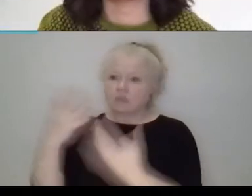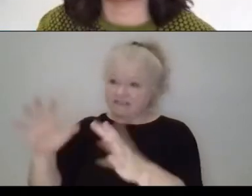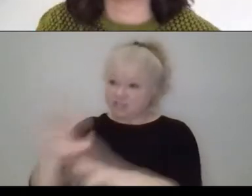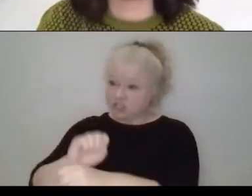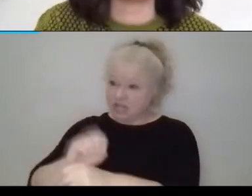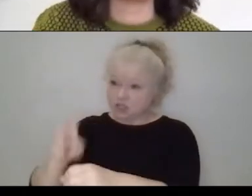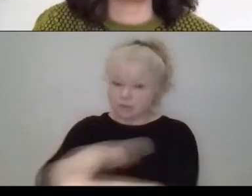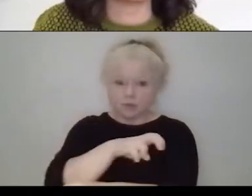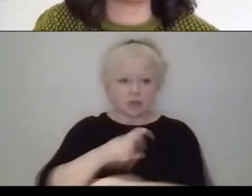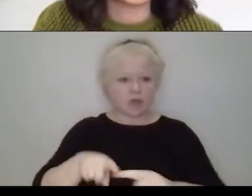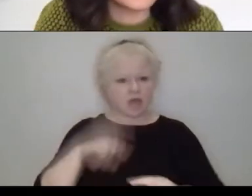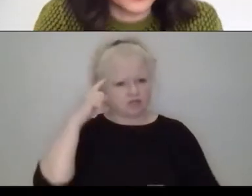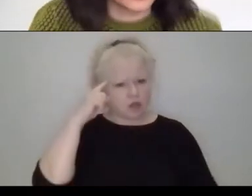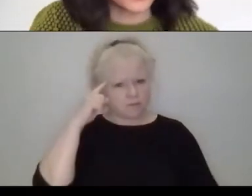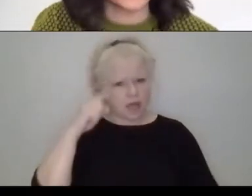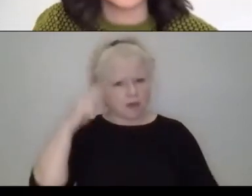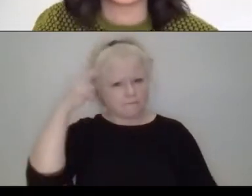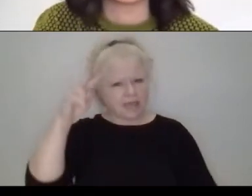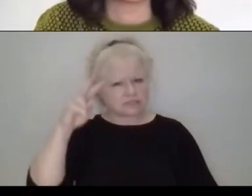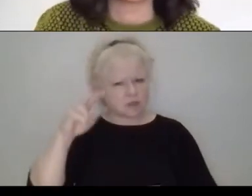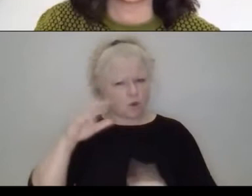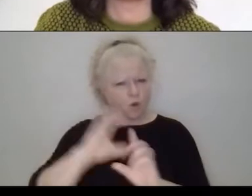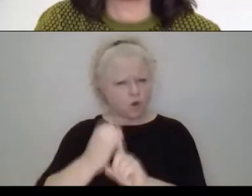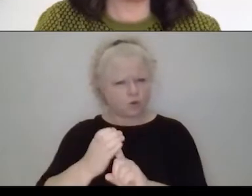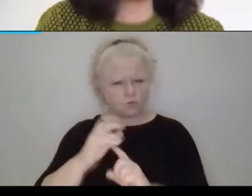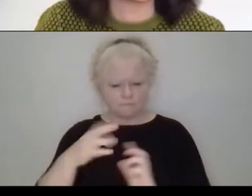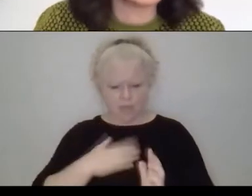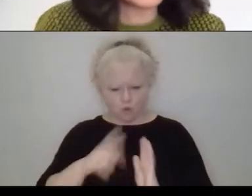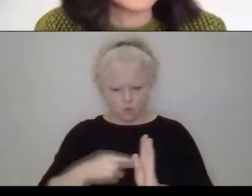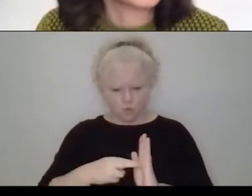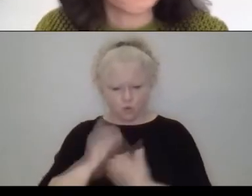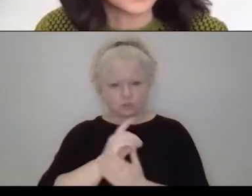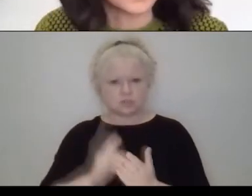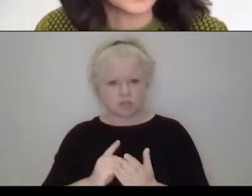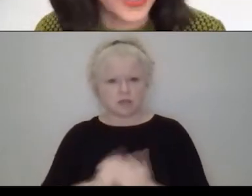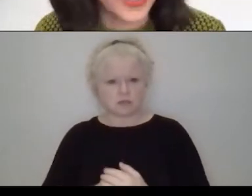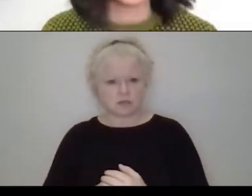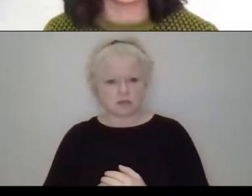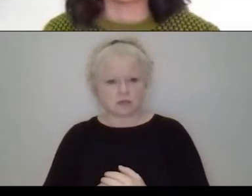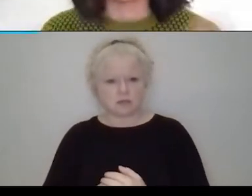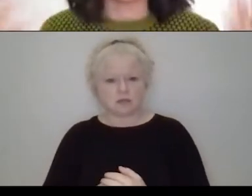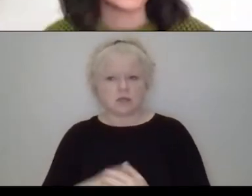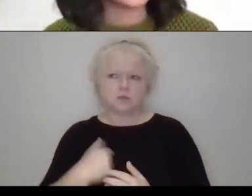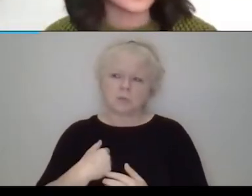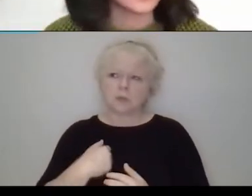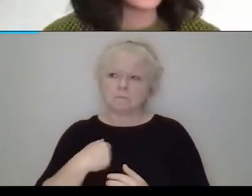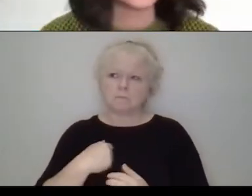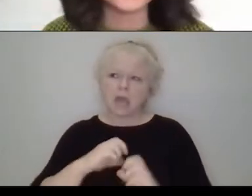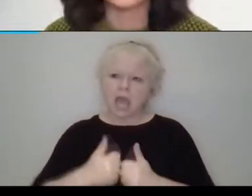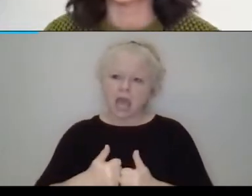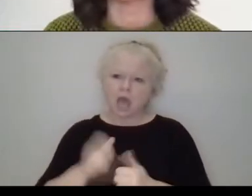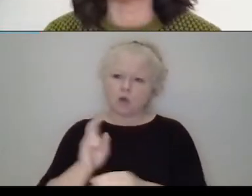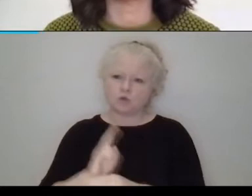uh, of designing in Mexico culture, just as that. And I make me several questions asked, how can I use design